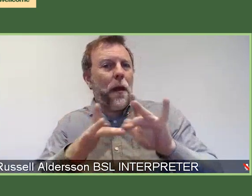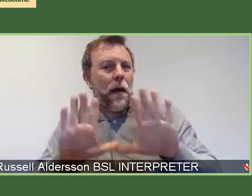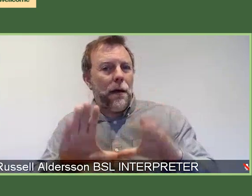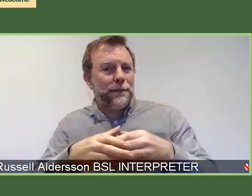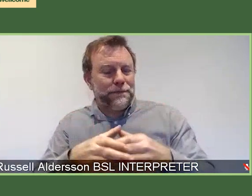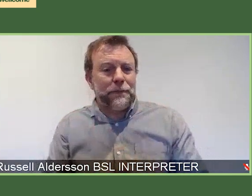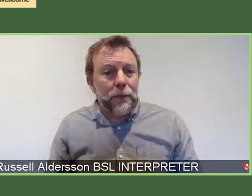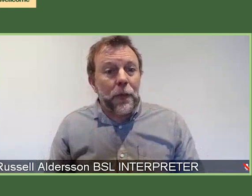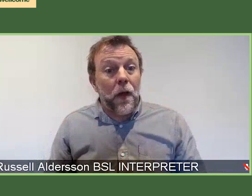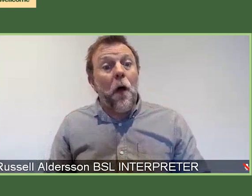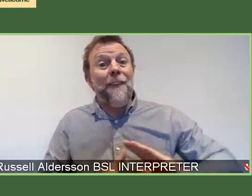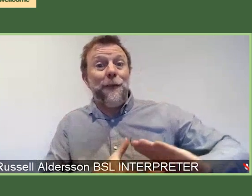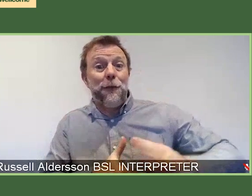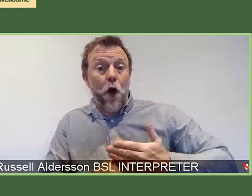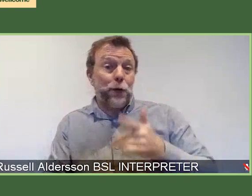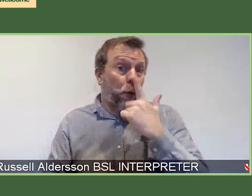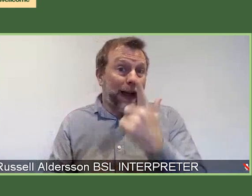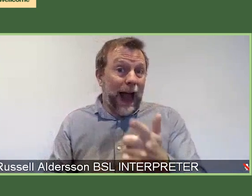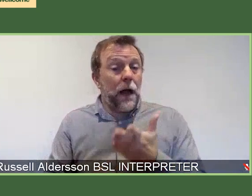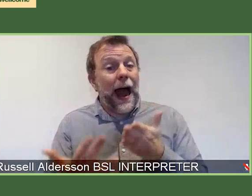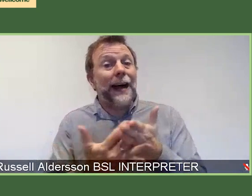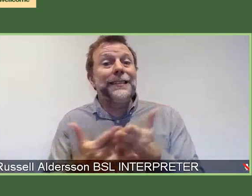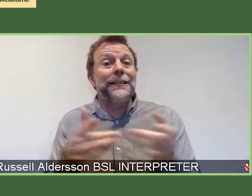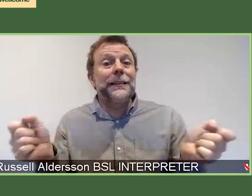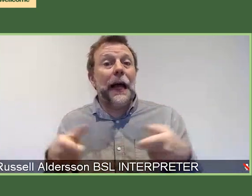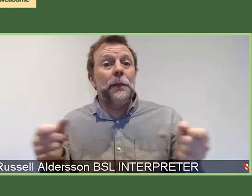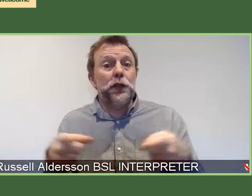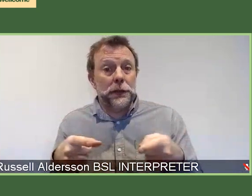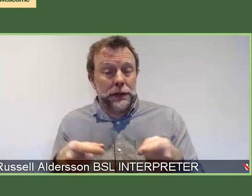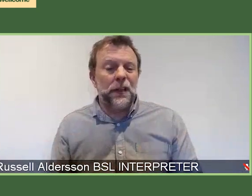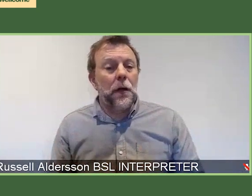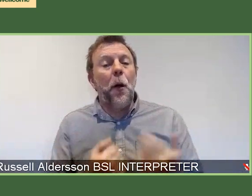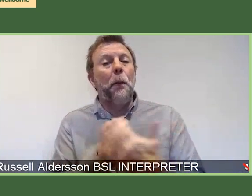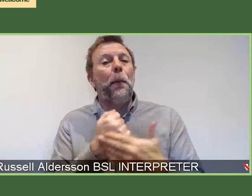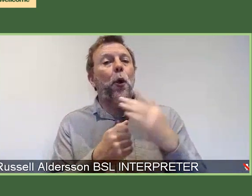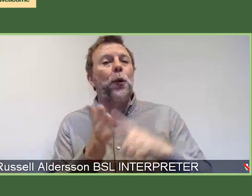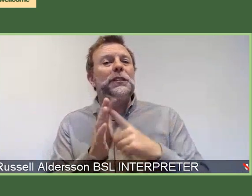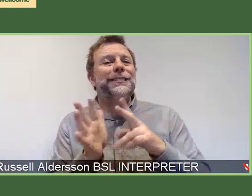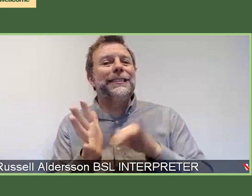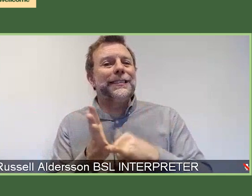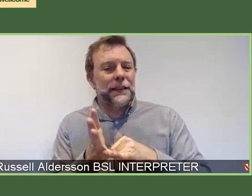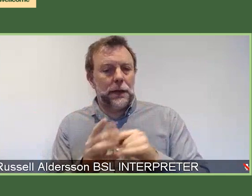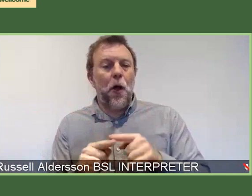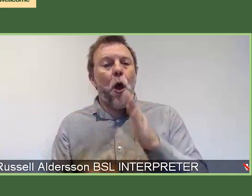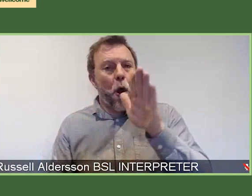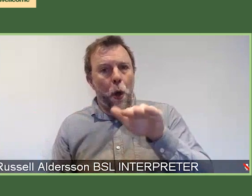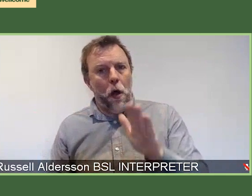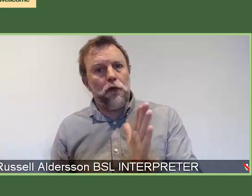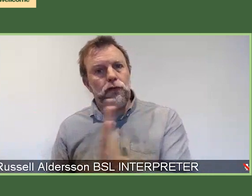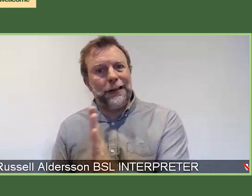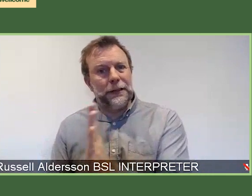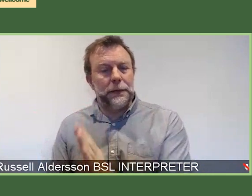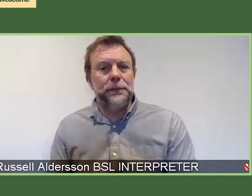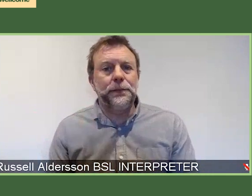you can access closed captions with the settings function in BlueJeans. This will be in the lower right-hand corner of your screen.